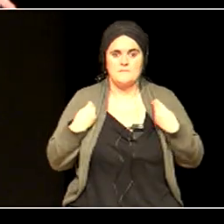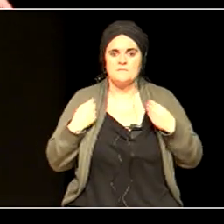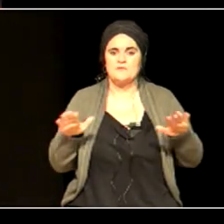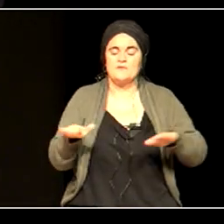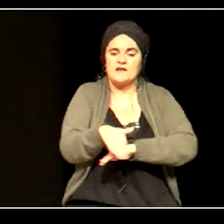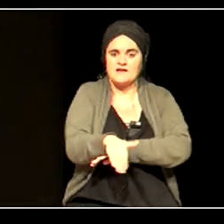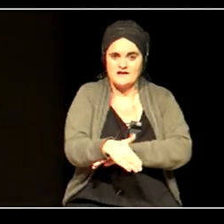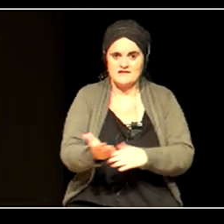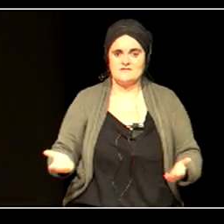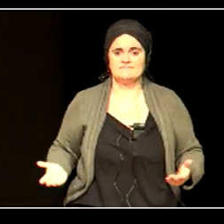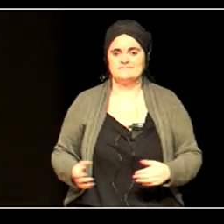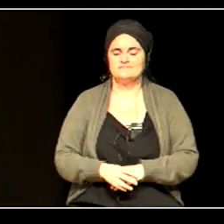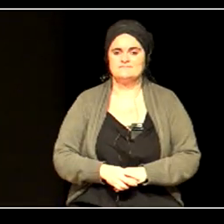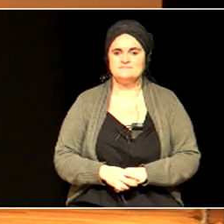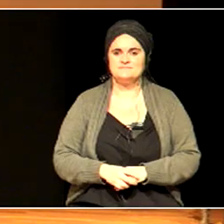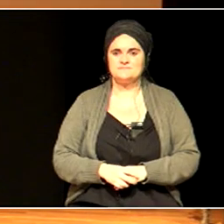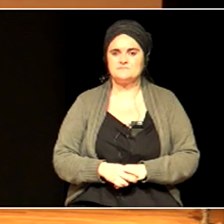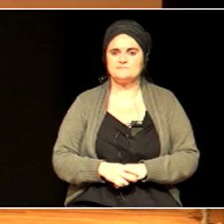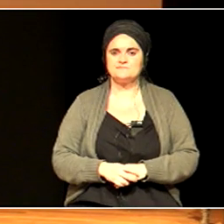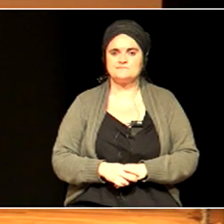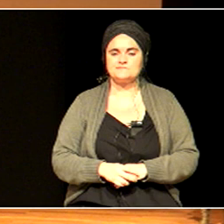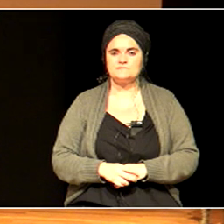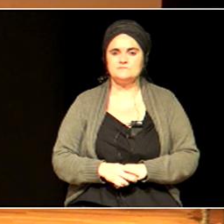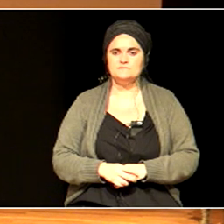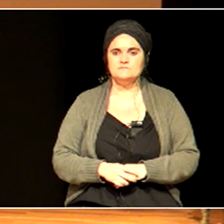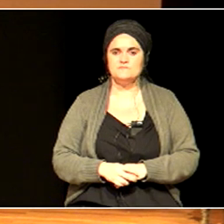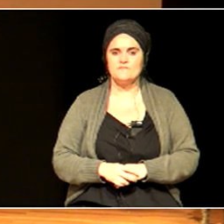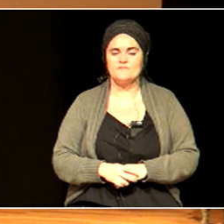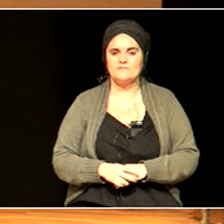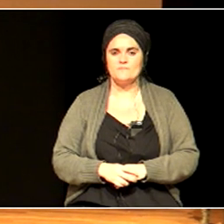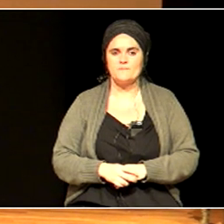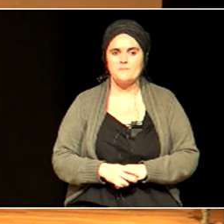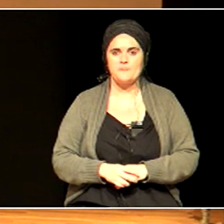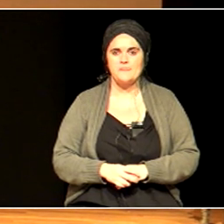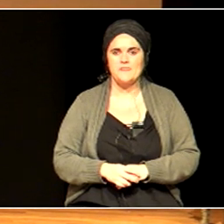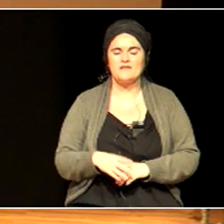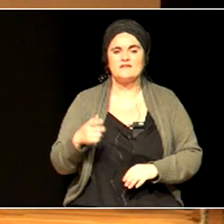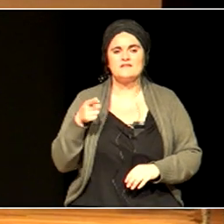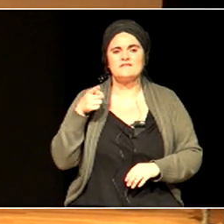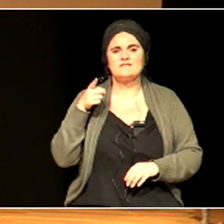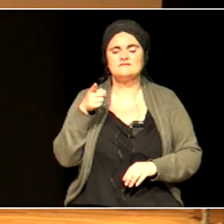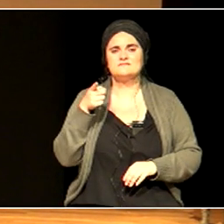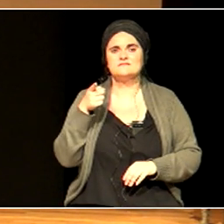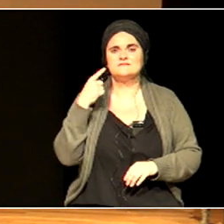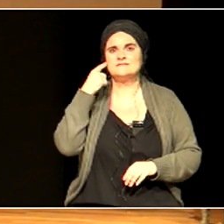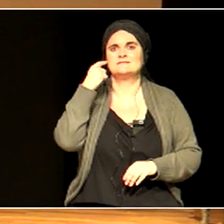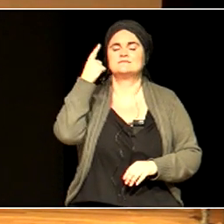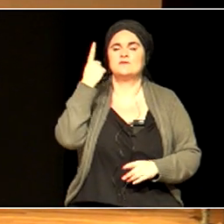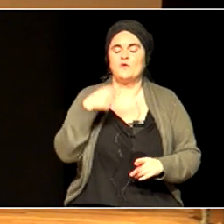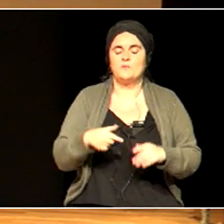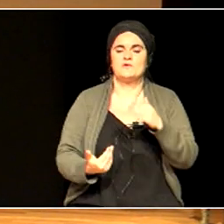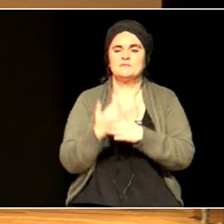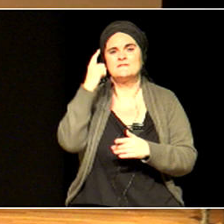These were the questions that I've asked of myself this morning. What is inclusion?